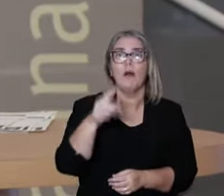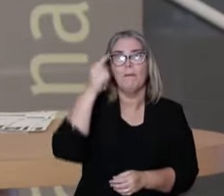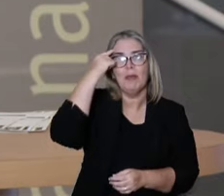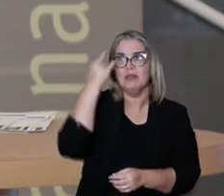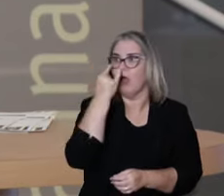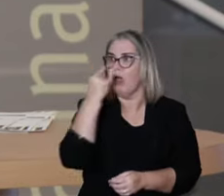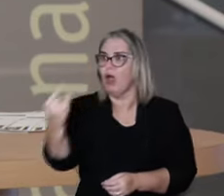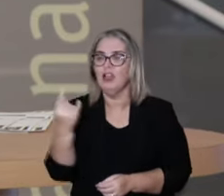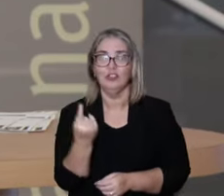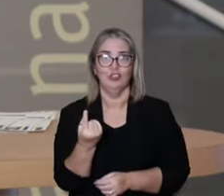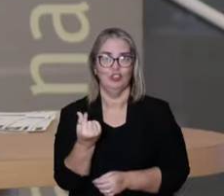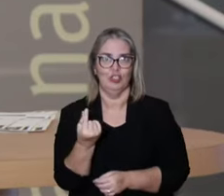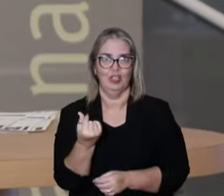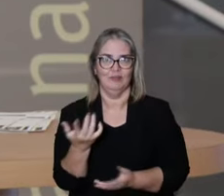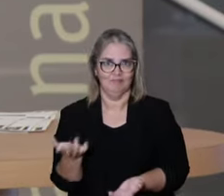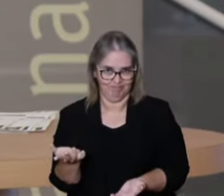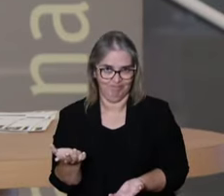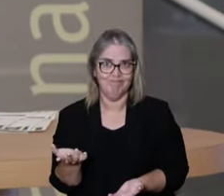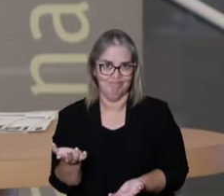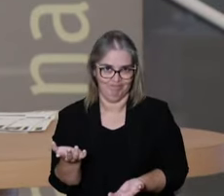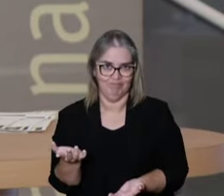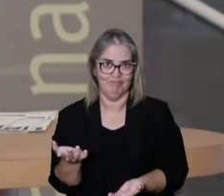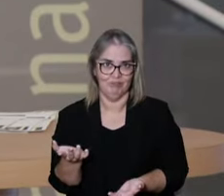health is a merchandise, is not a right.